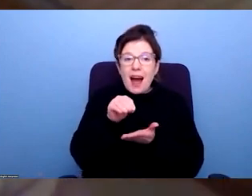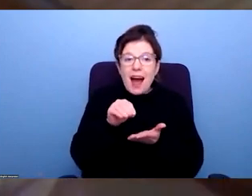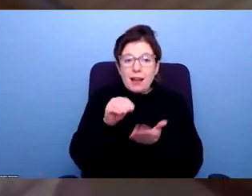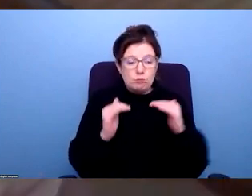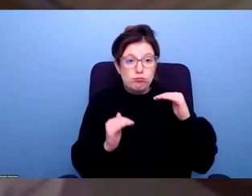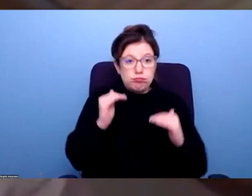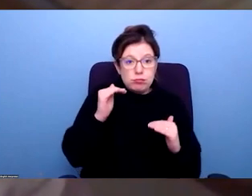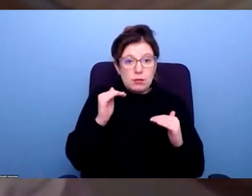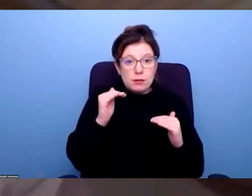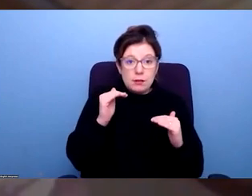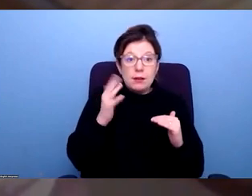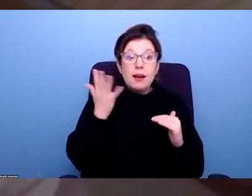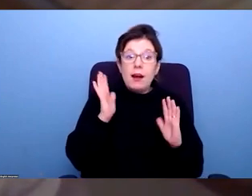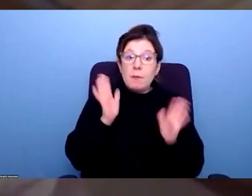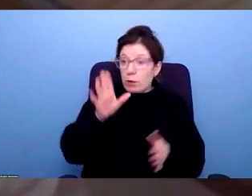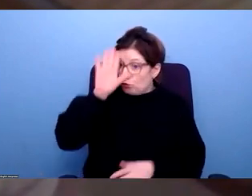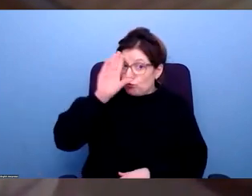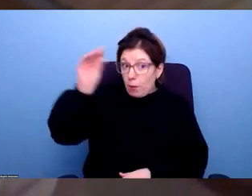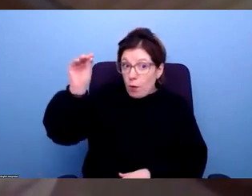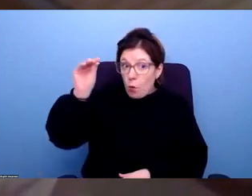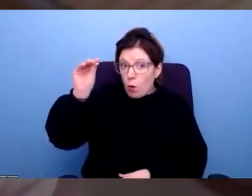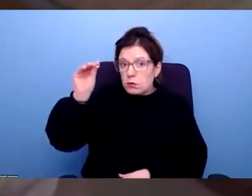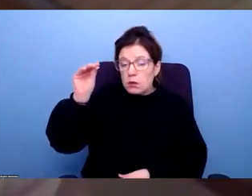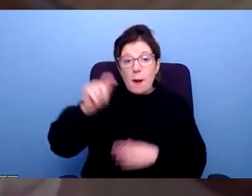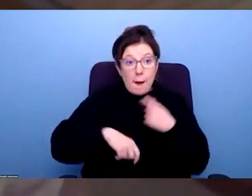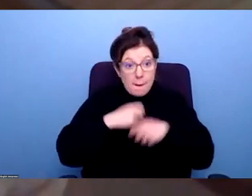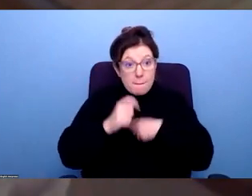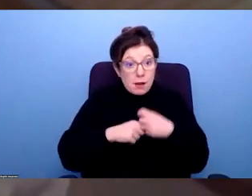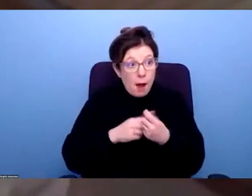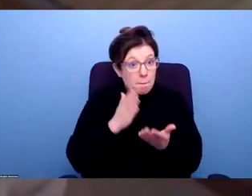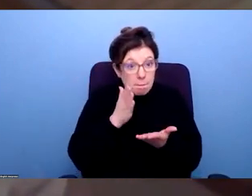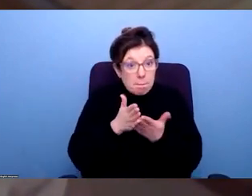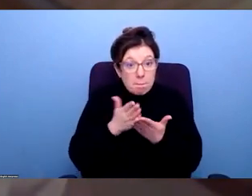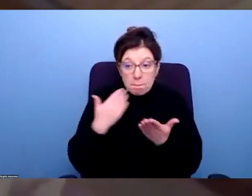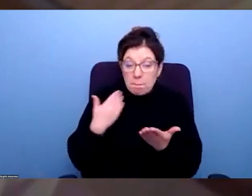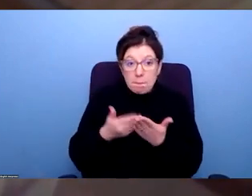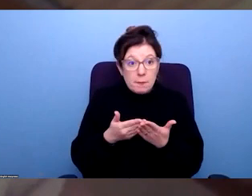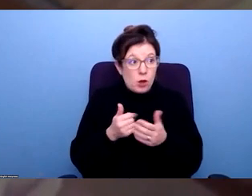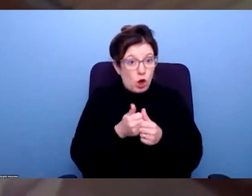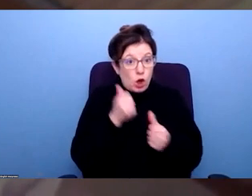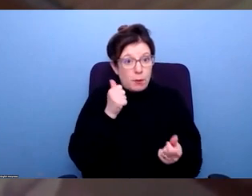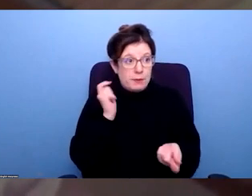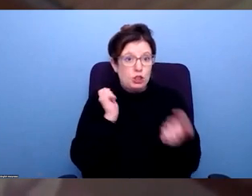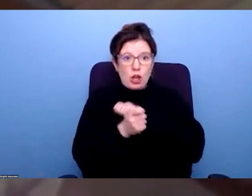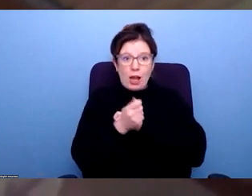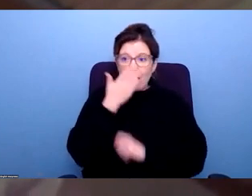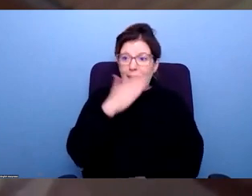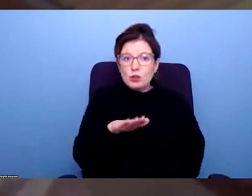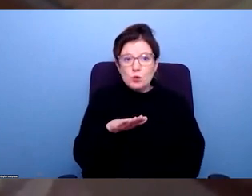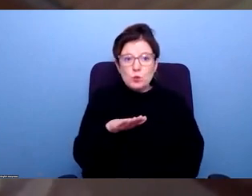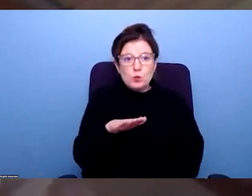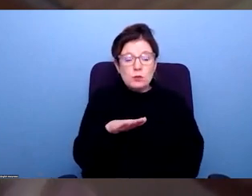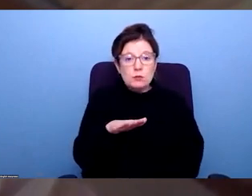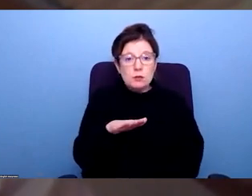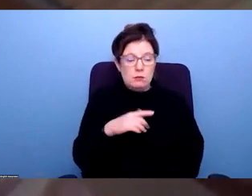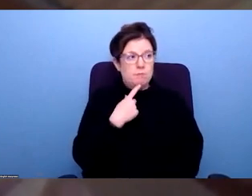pay that that requirements report has introduced has led to, you has had a transformative effect in how firms think about what, how they